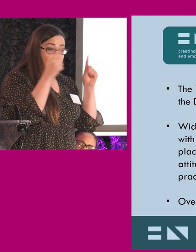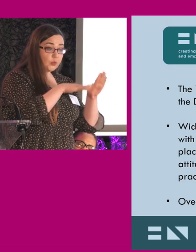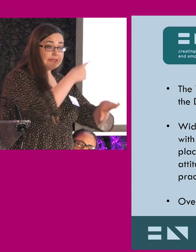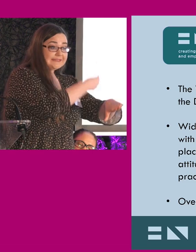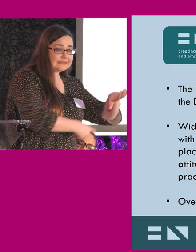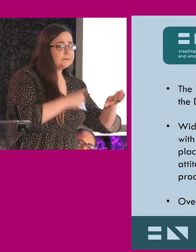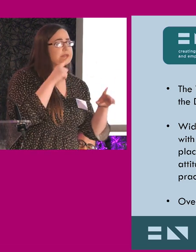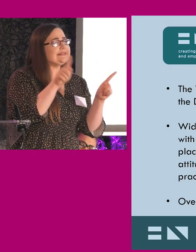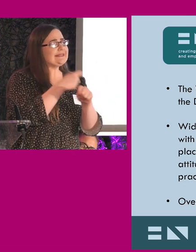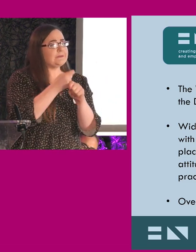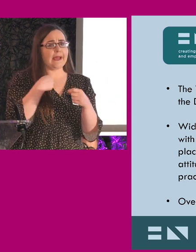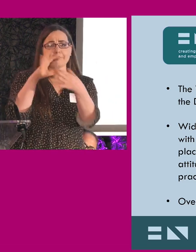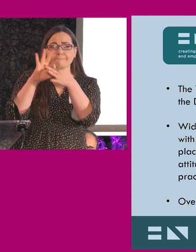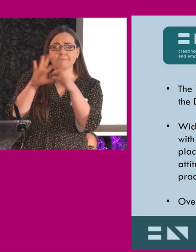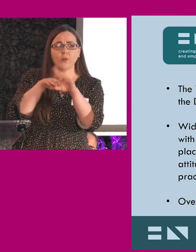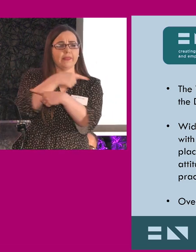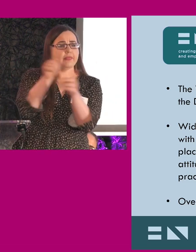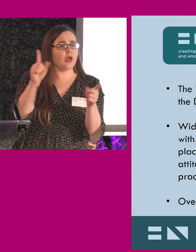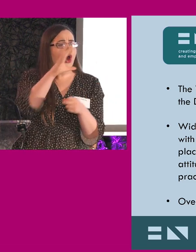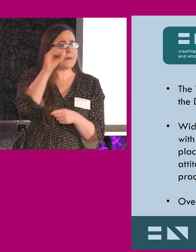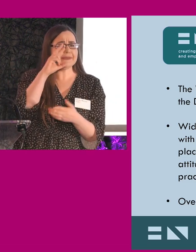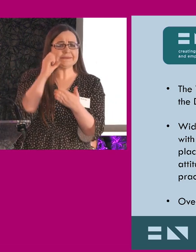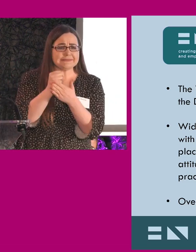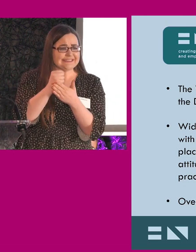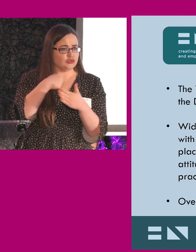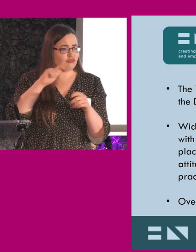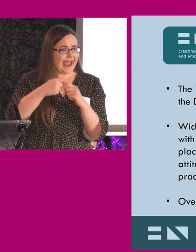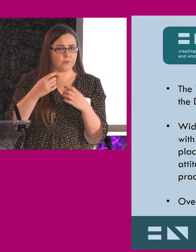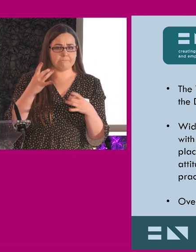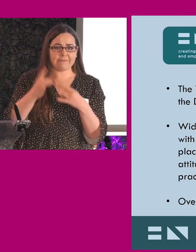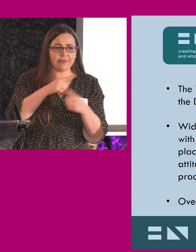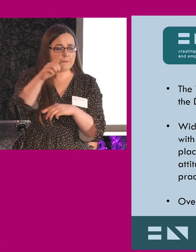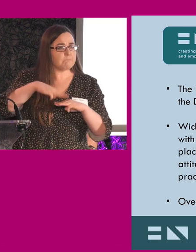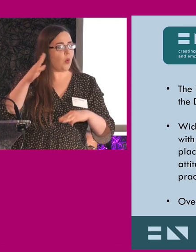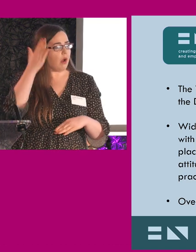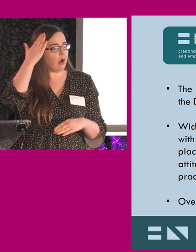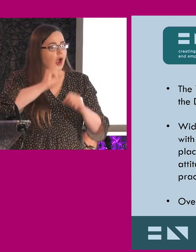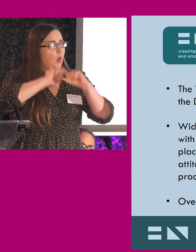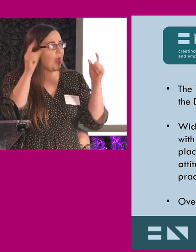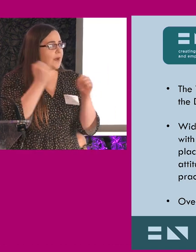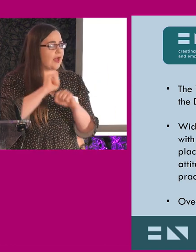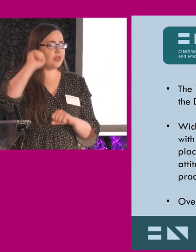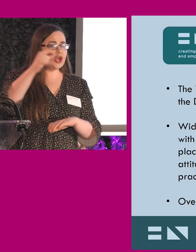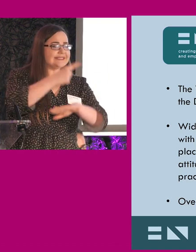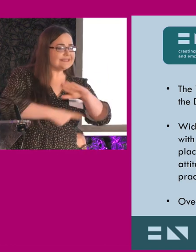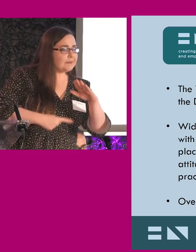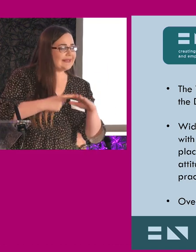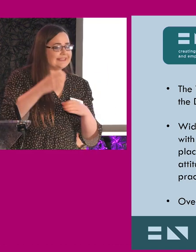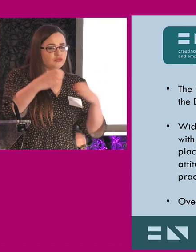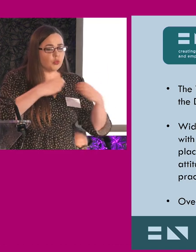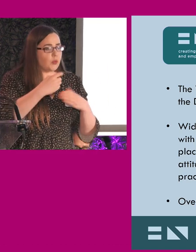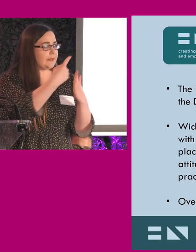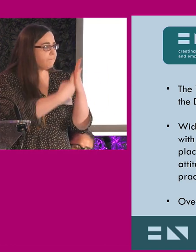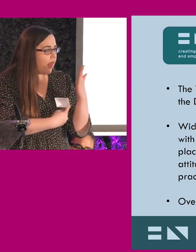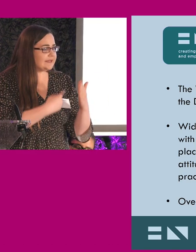to employment for graduates with disabilities. And at the same time, liaising with companies and business to make them more aware about